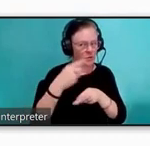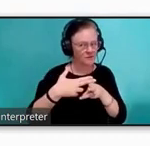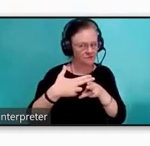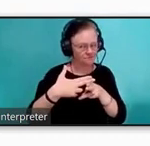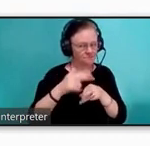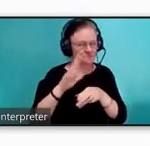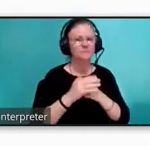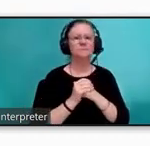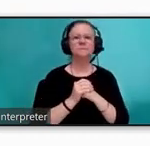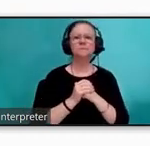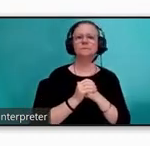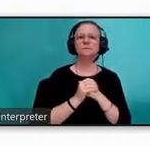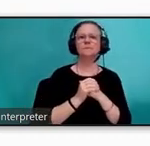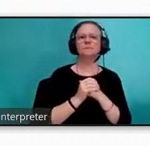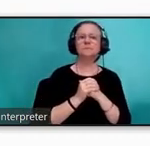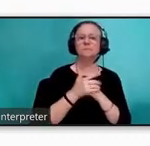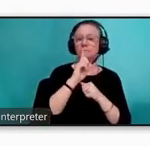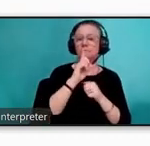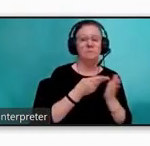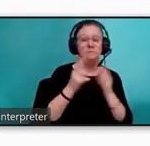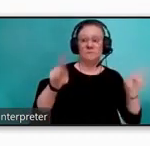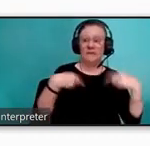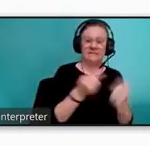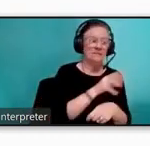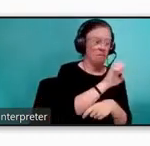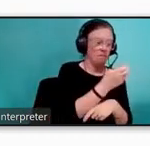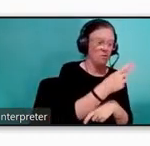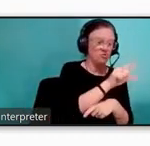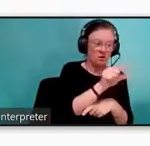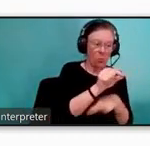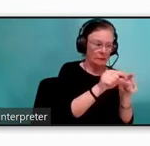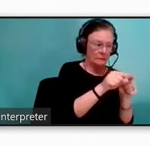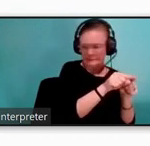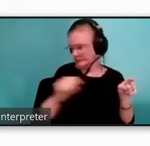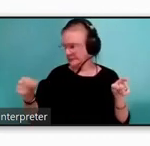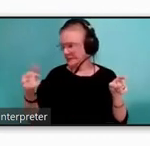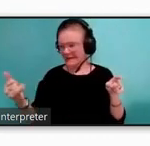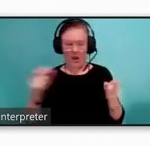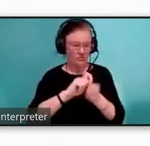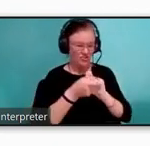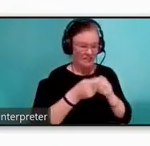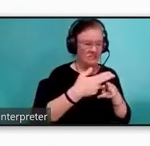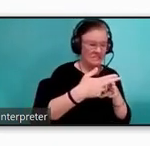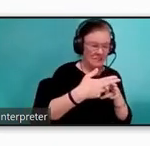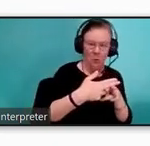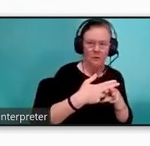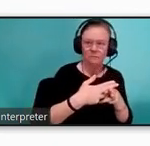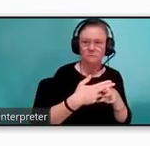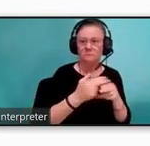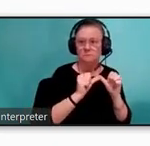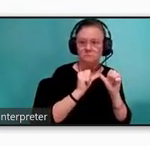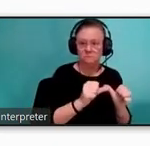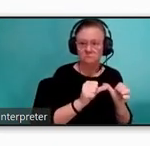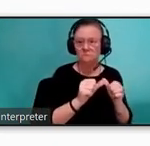From the very beginning, we had no idea how long changes would need to be in place. Each agency was encouraged to make their judgment